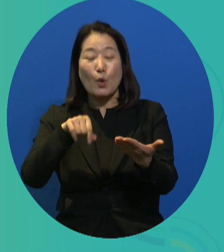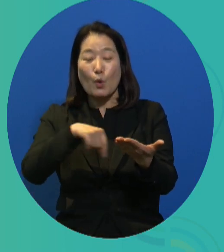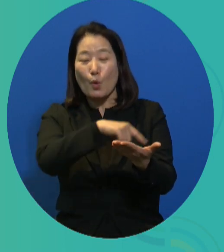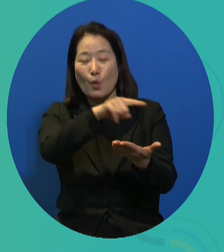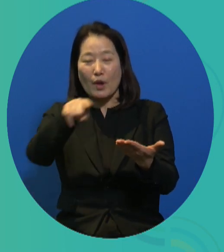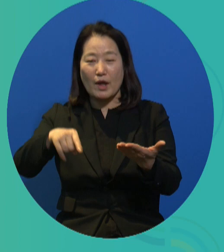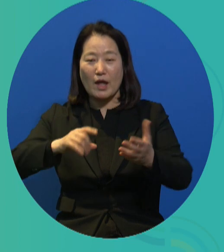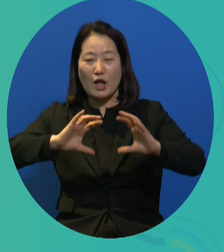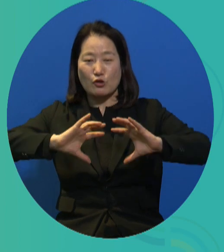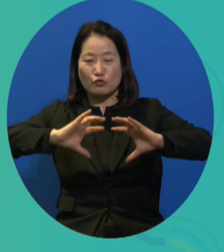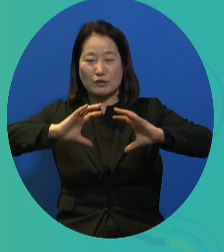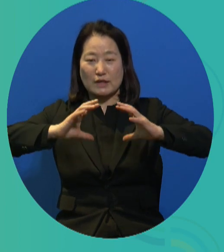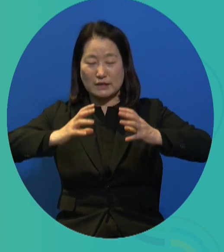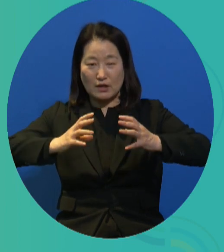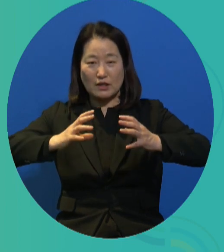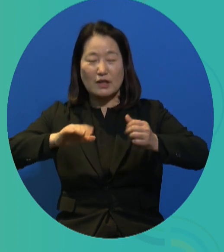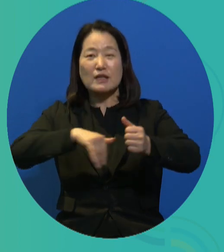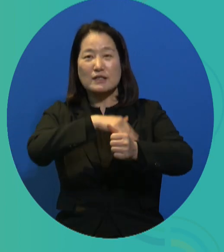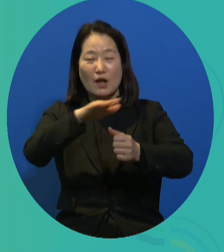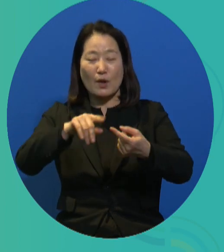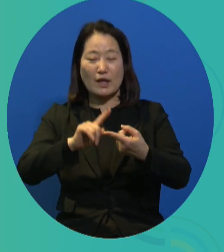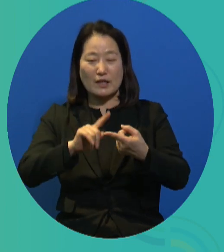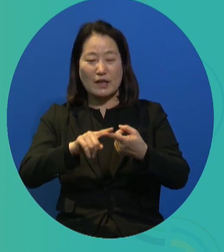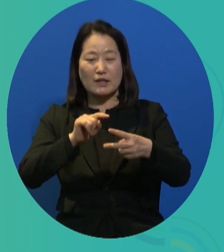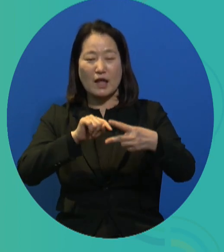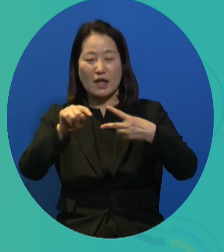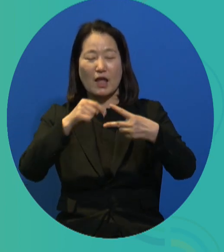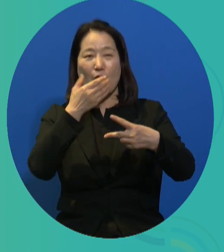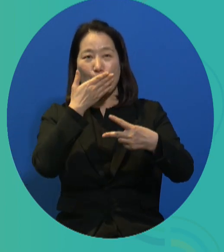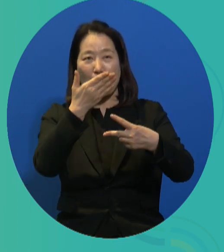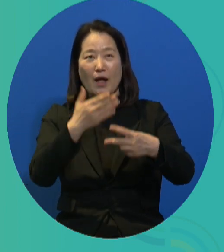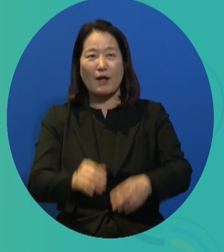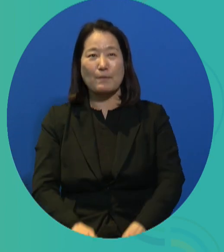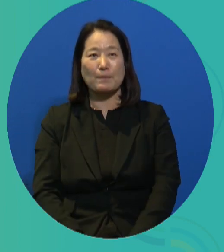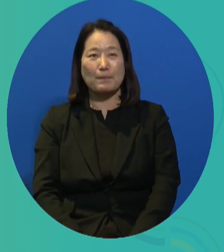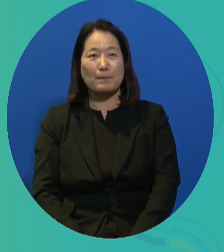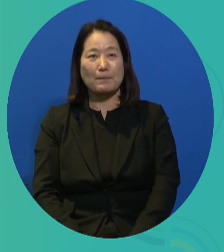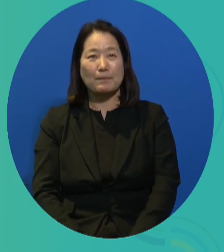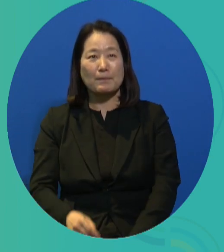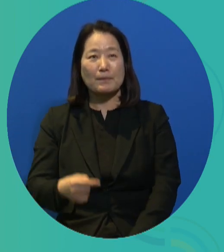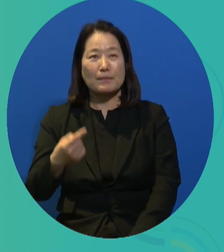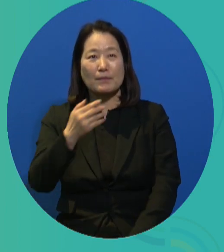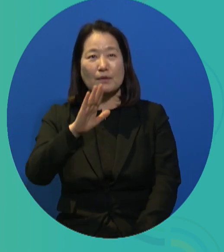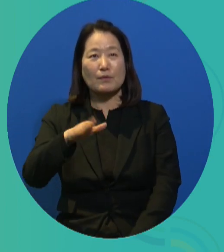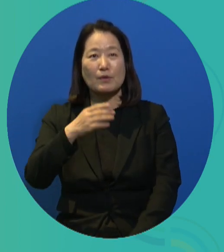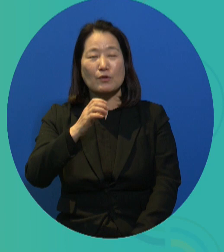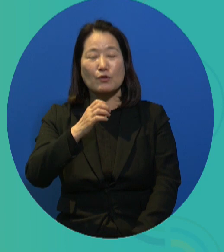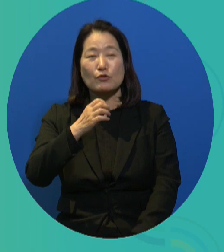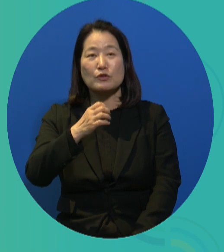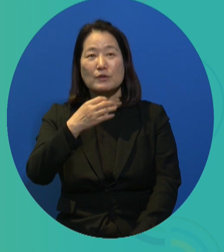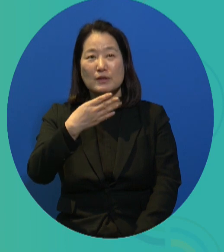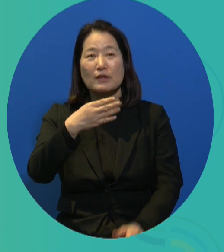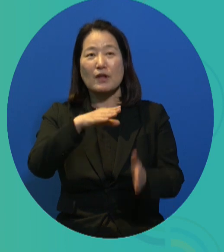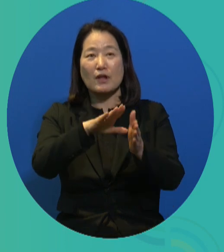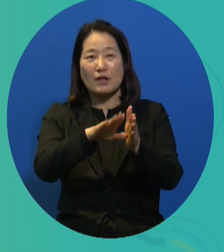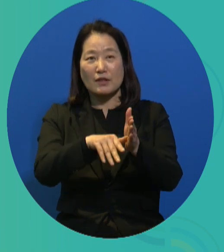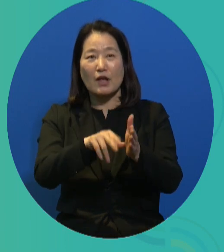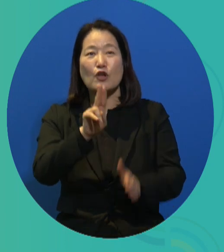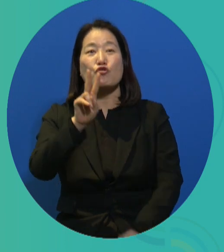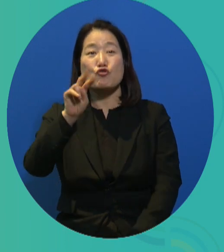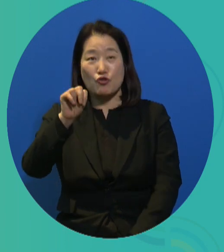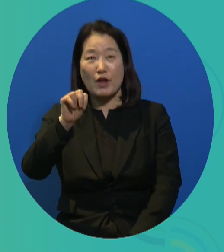The presenter talks about the international context and the progress made. For example, in 1994, the